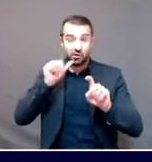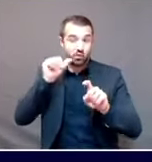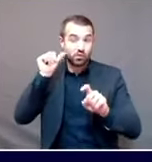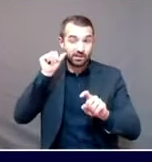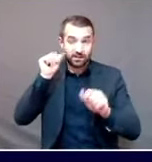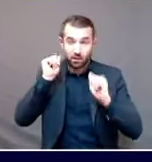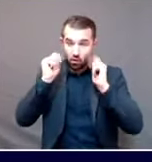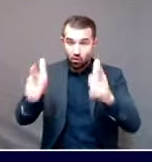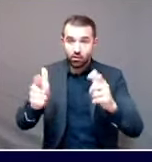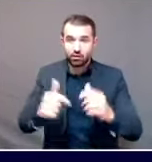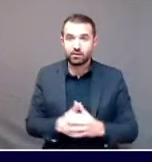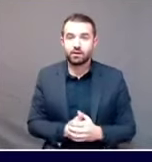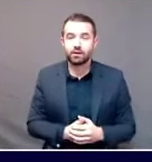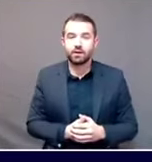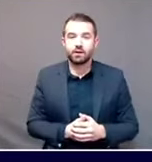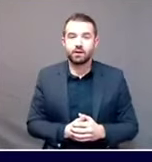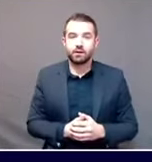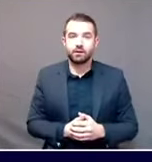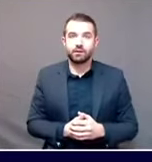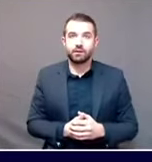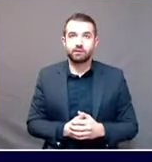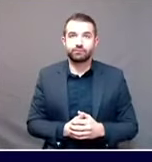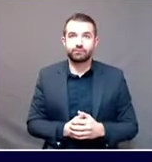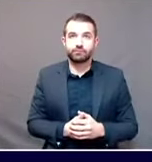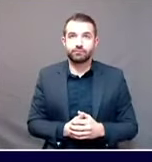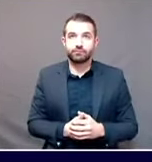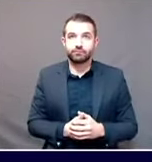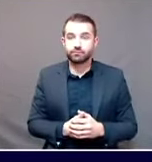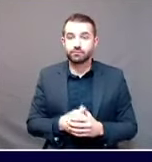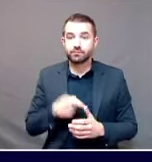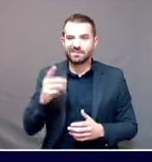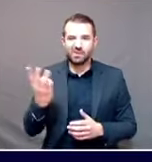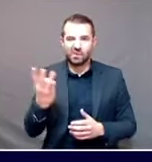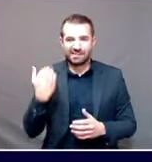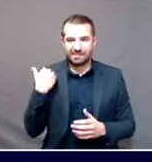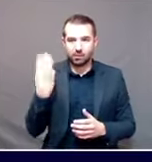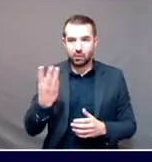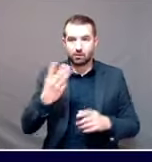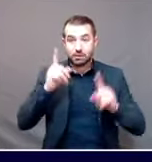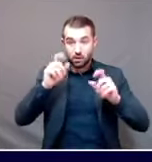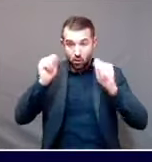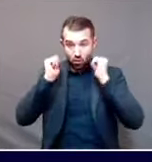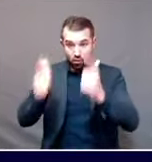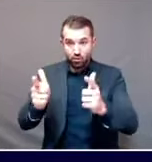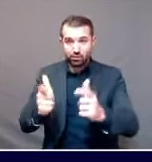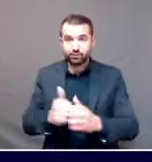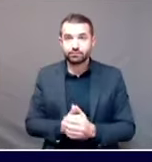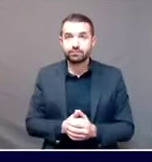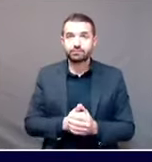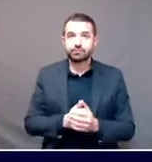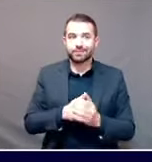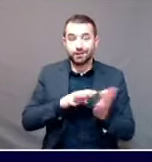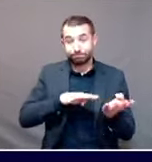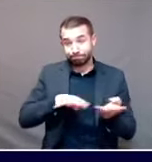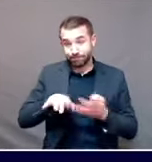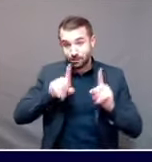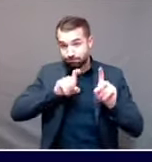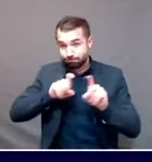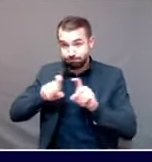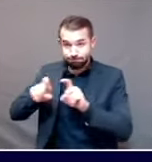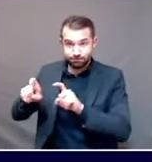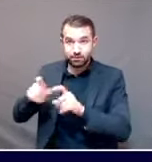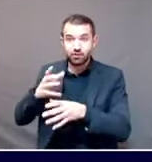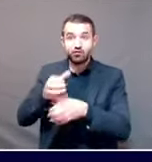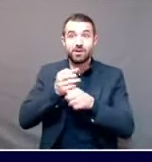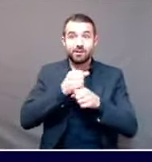which occurred on Wednesday. And so their numbers have been, their case results have been coming in throughout the